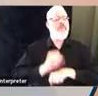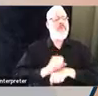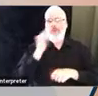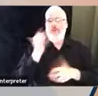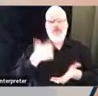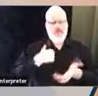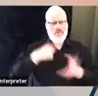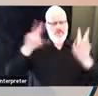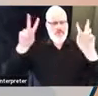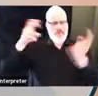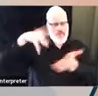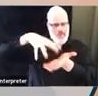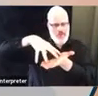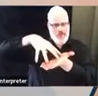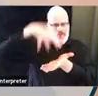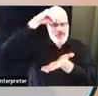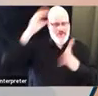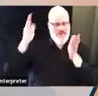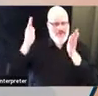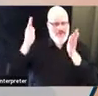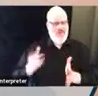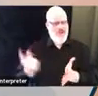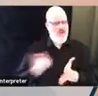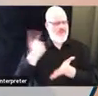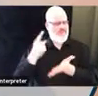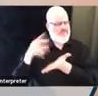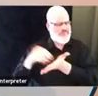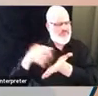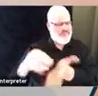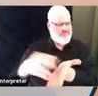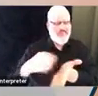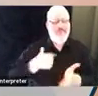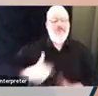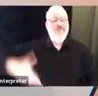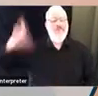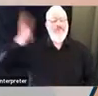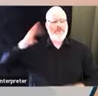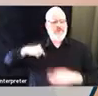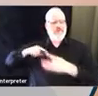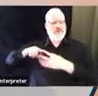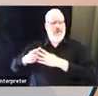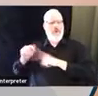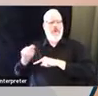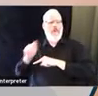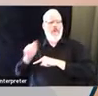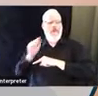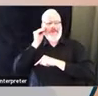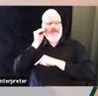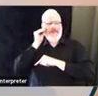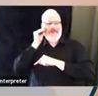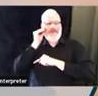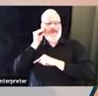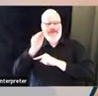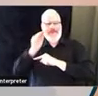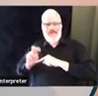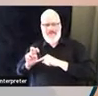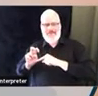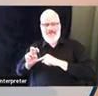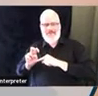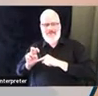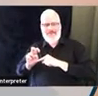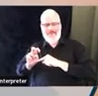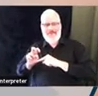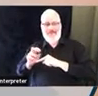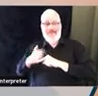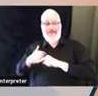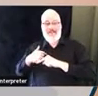opportunity to work with a fantastic fire lieutenant by the name of